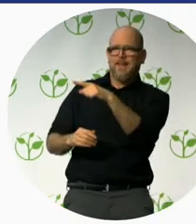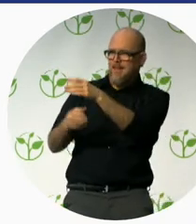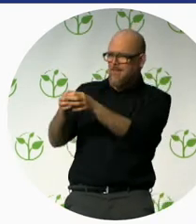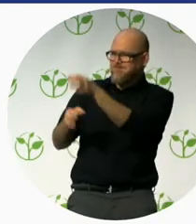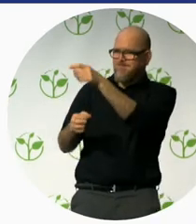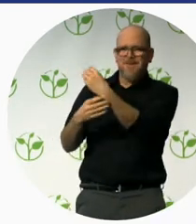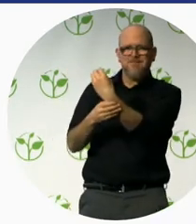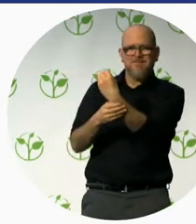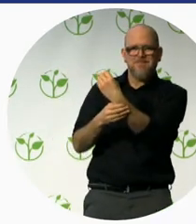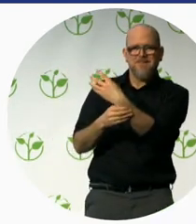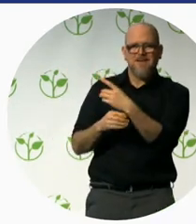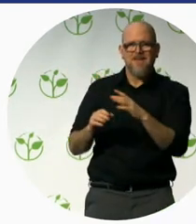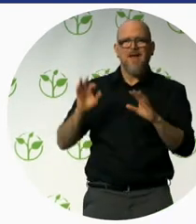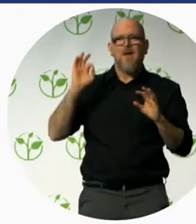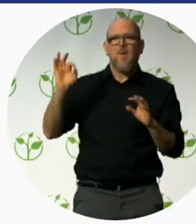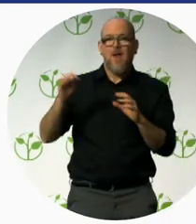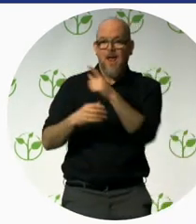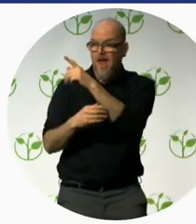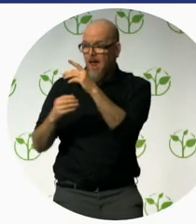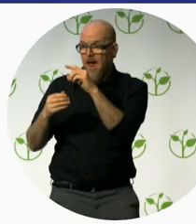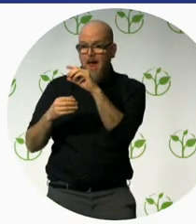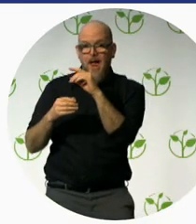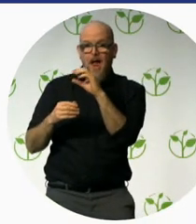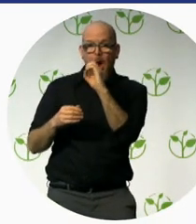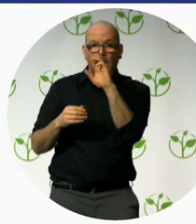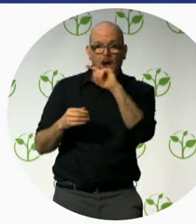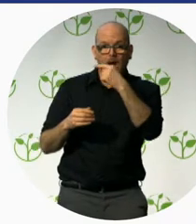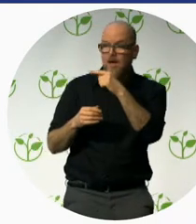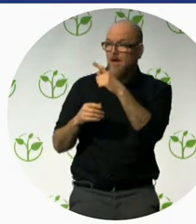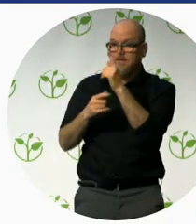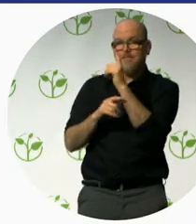the traffic light is on? minutes. Nine minutes, okay. Wow.